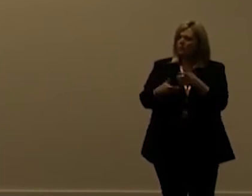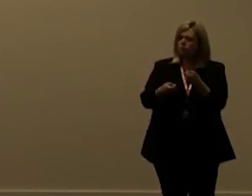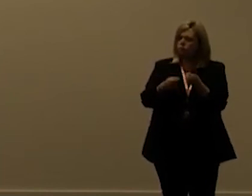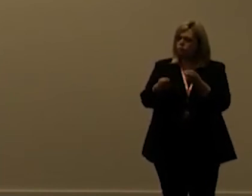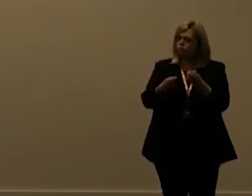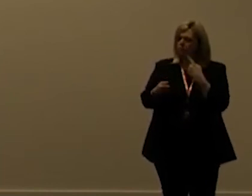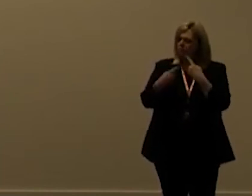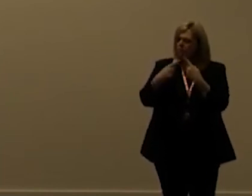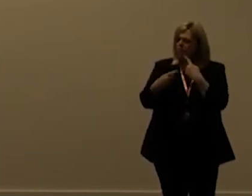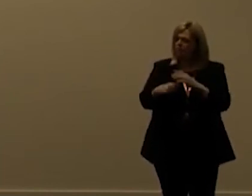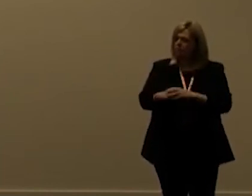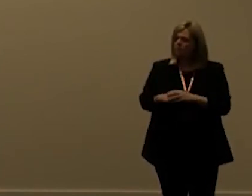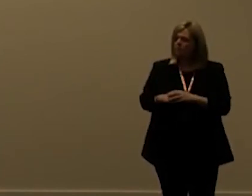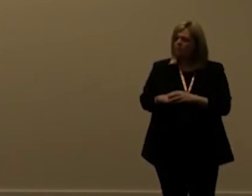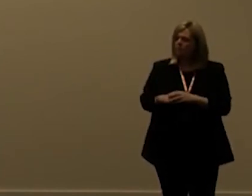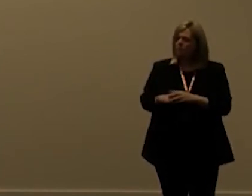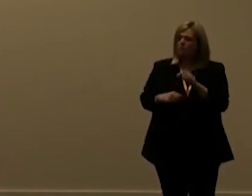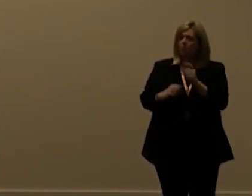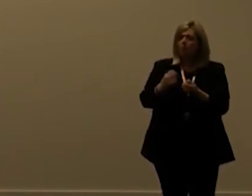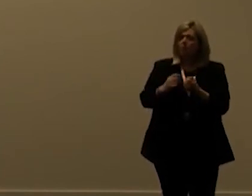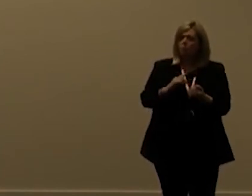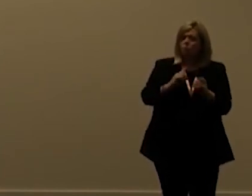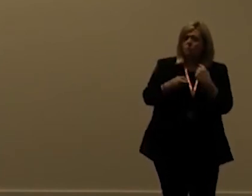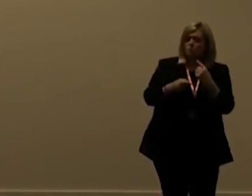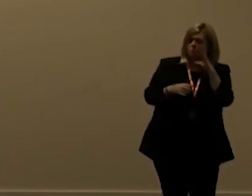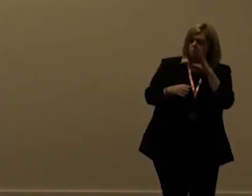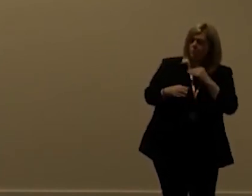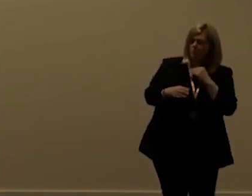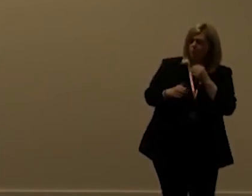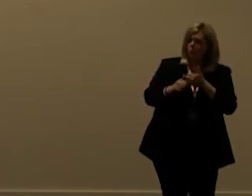okay